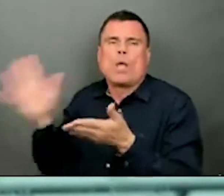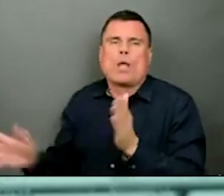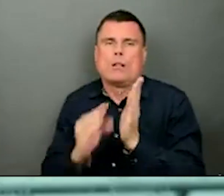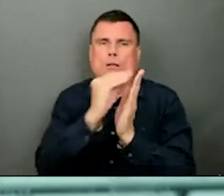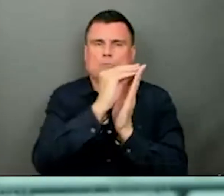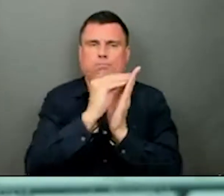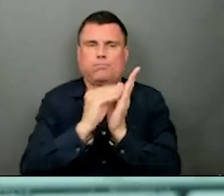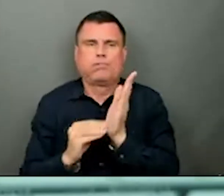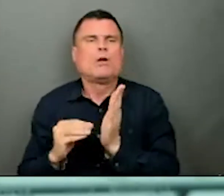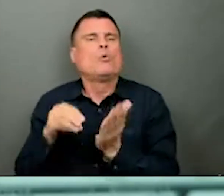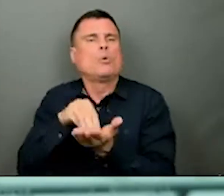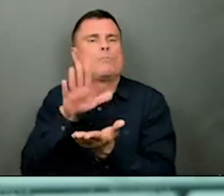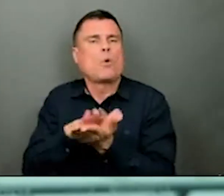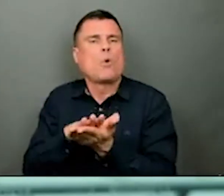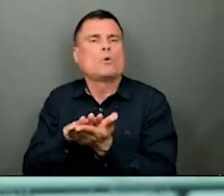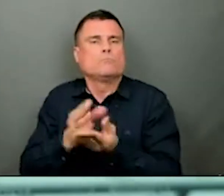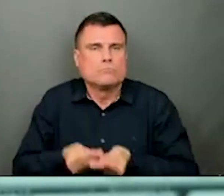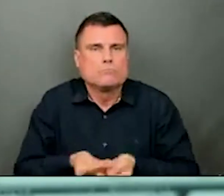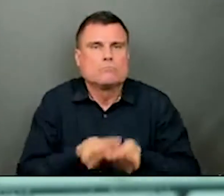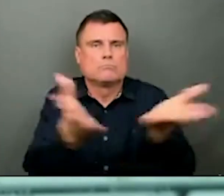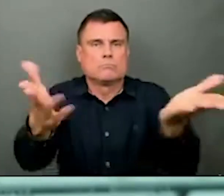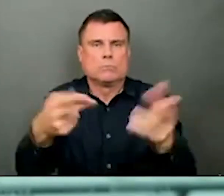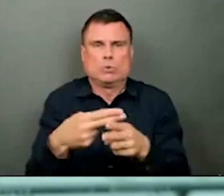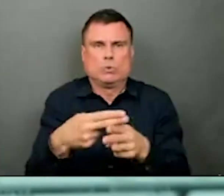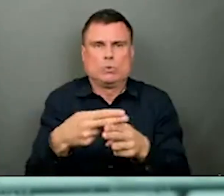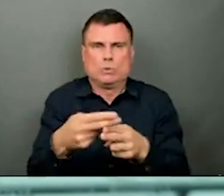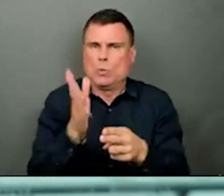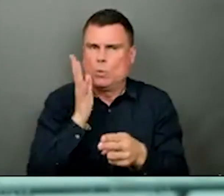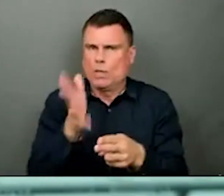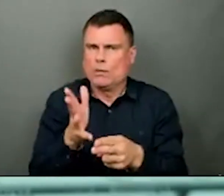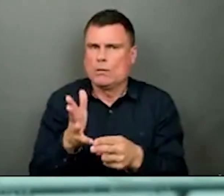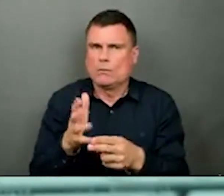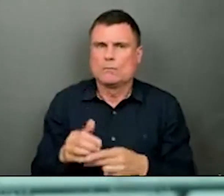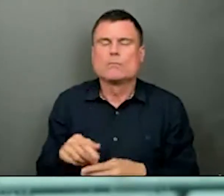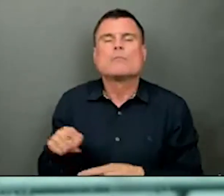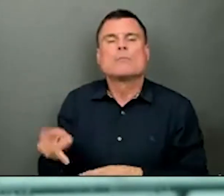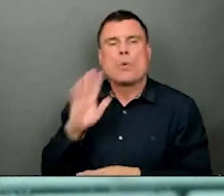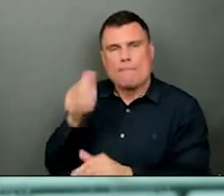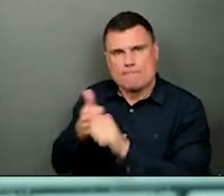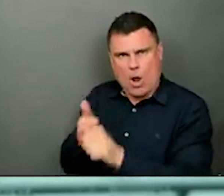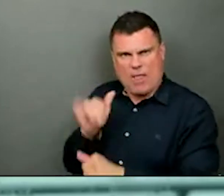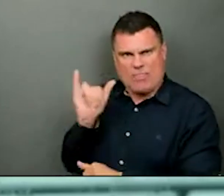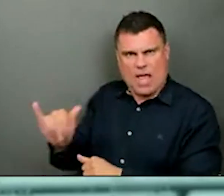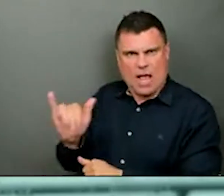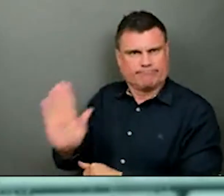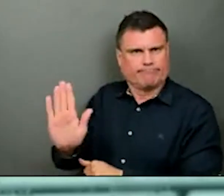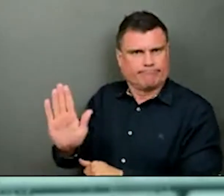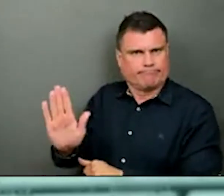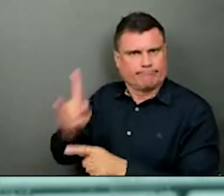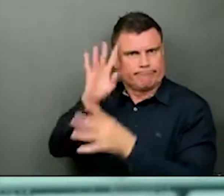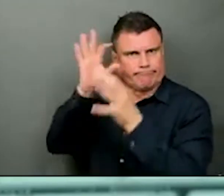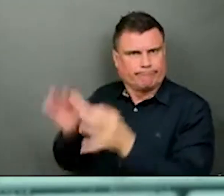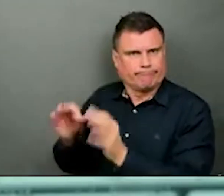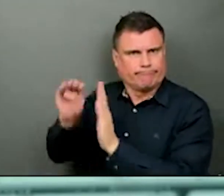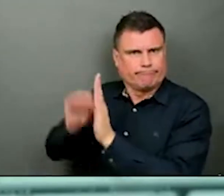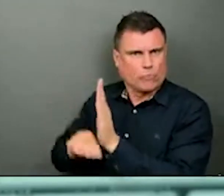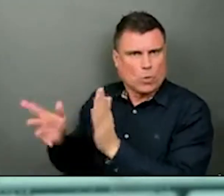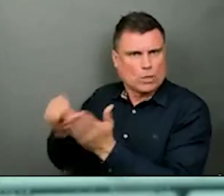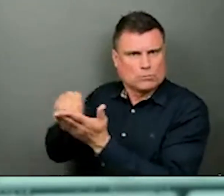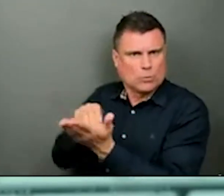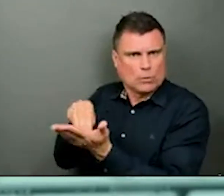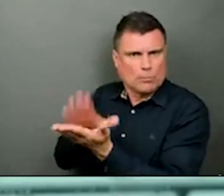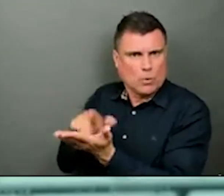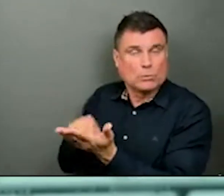in all stages of pregnancy. So if you are pregnant and eligible for a vaccine, I encourage go and be immunized.